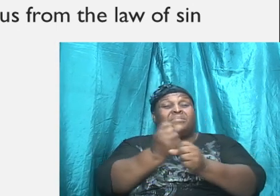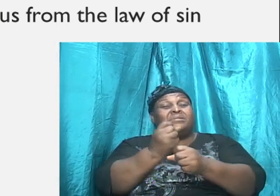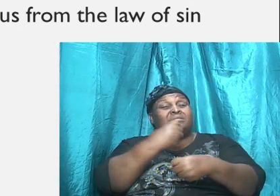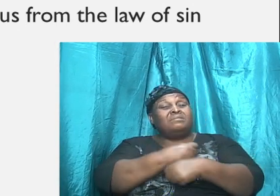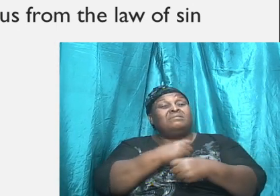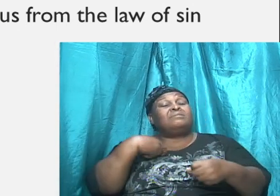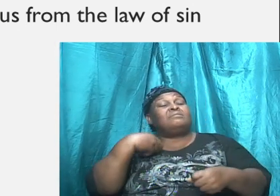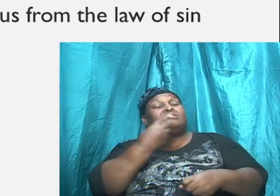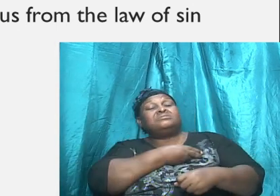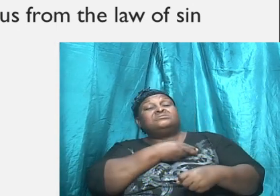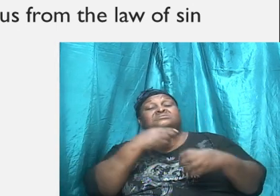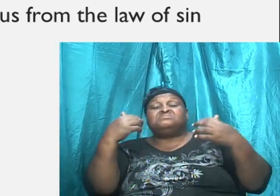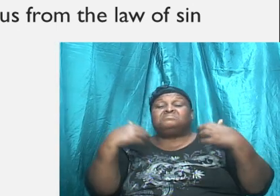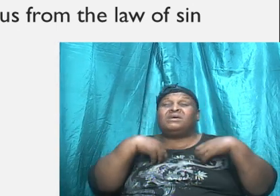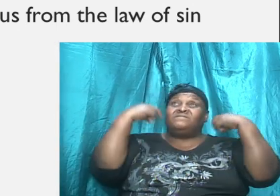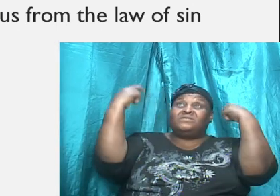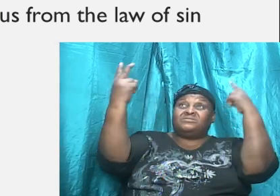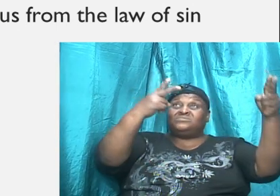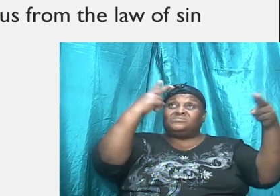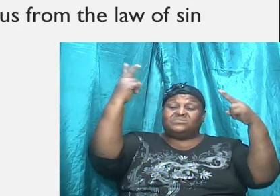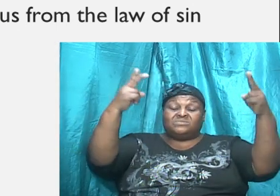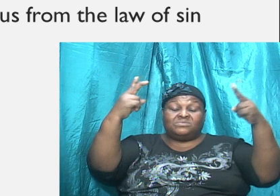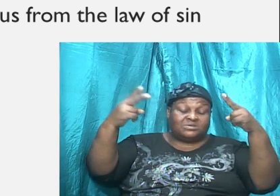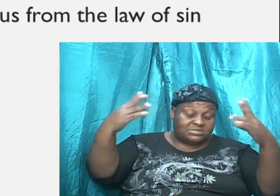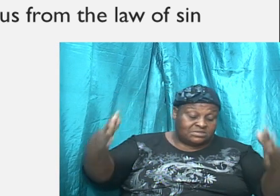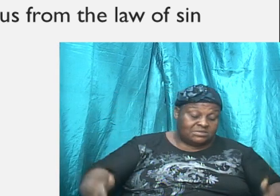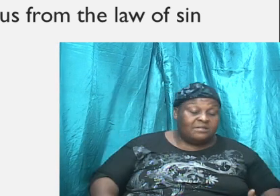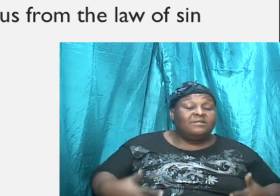life. Amen.